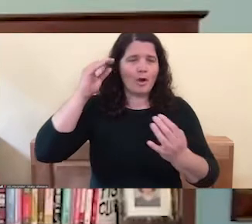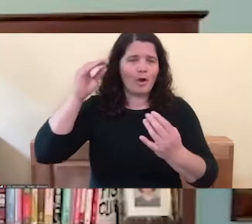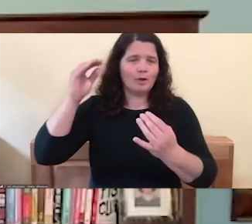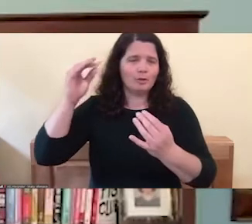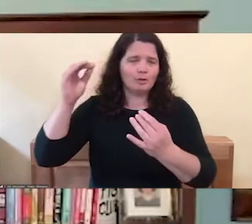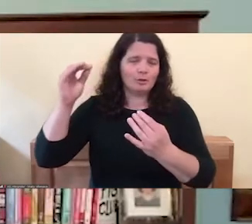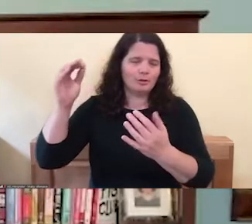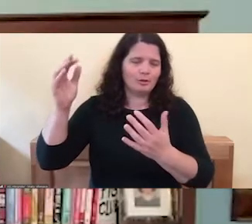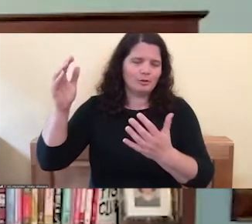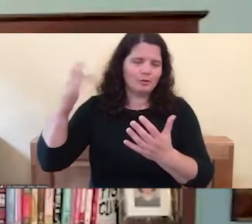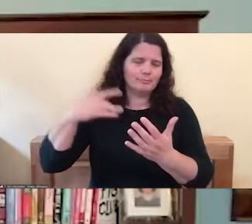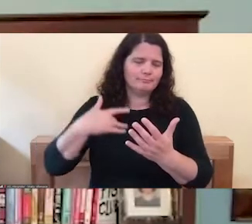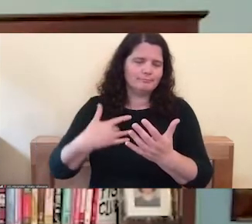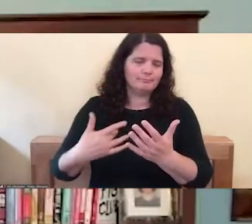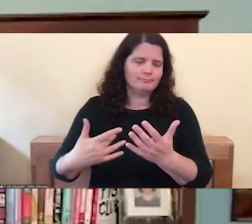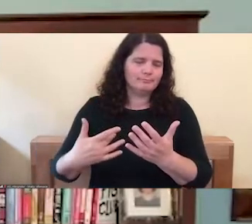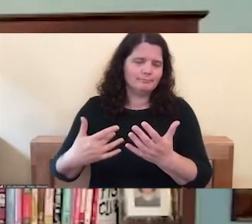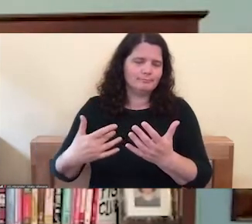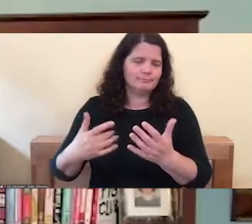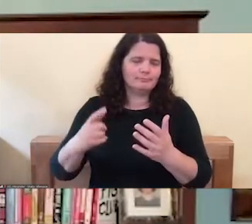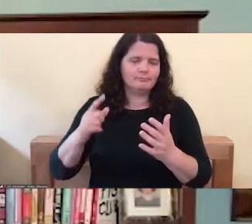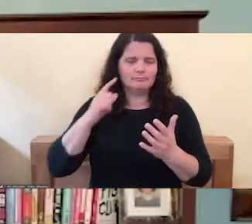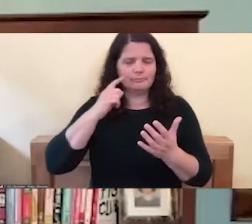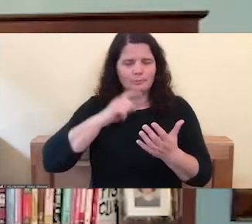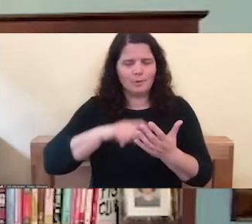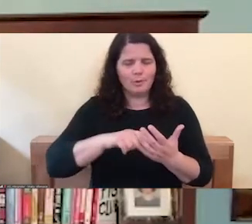If you can for now, just notice your breathing.